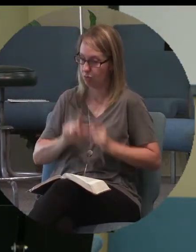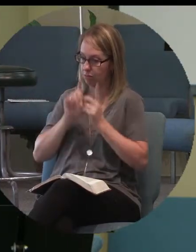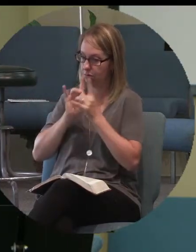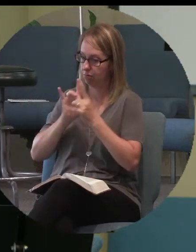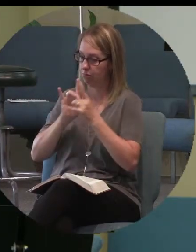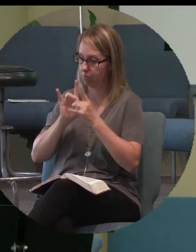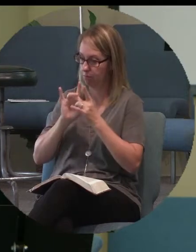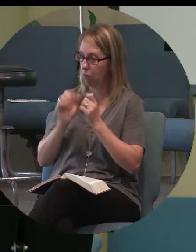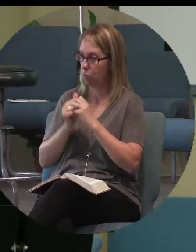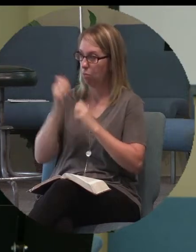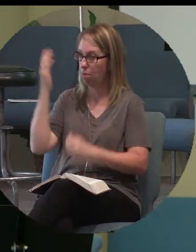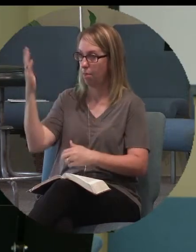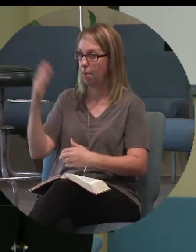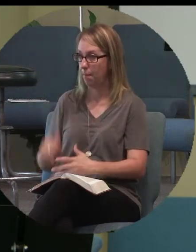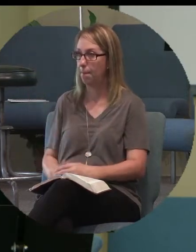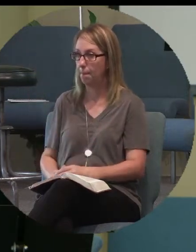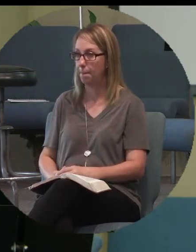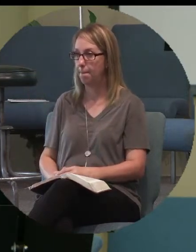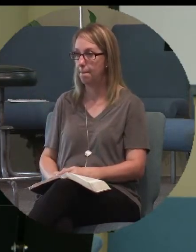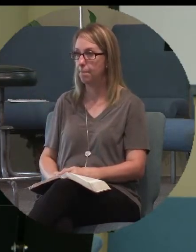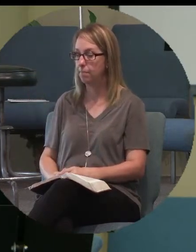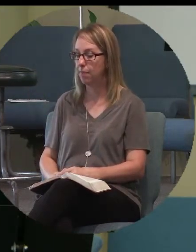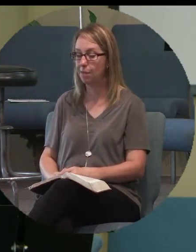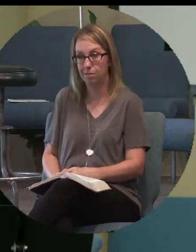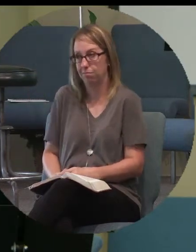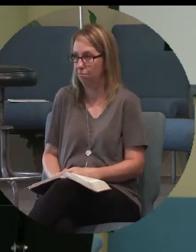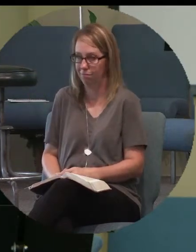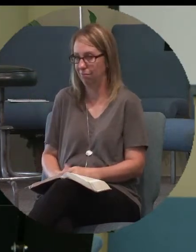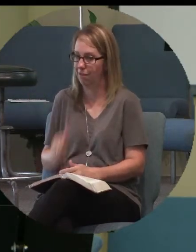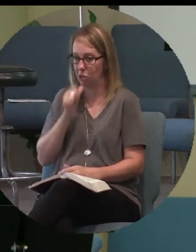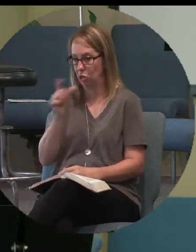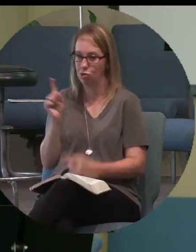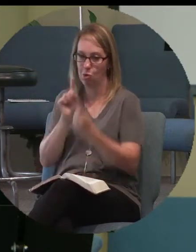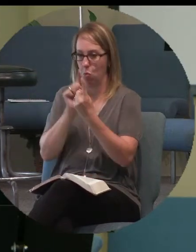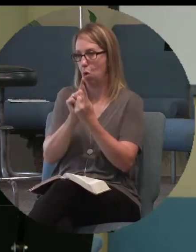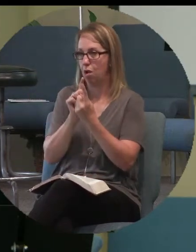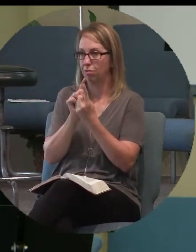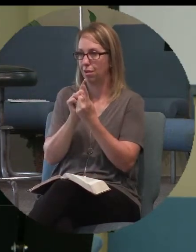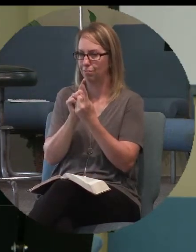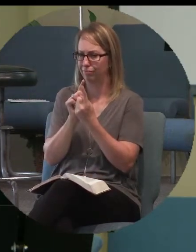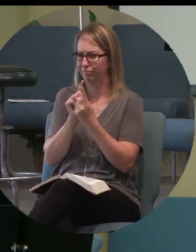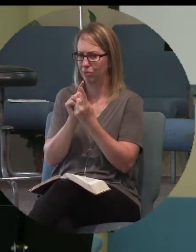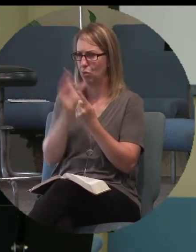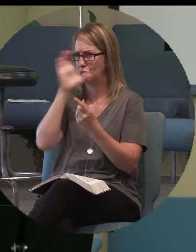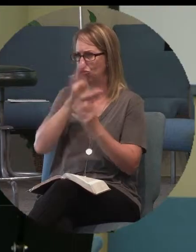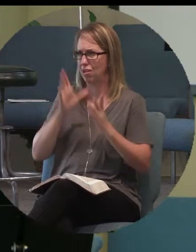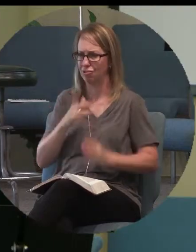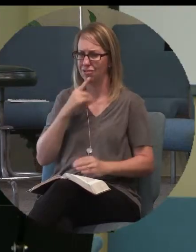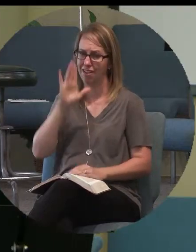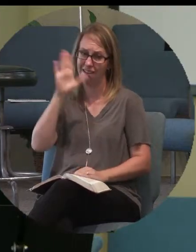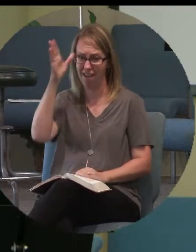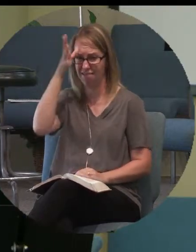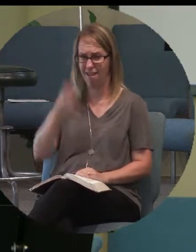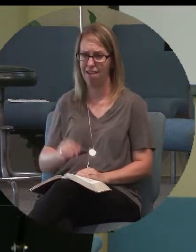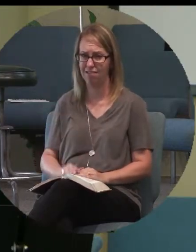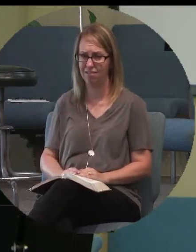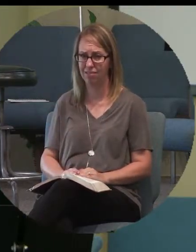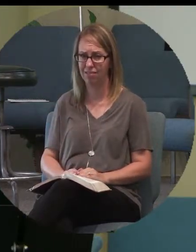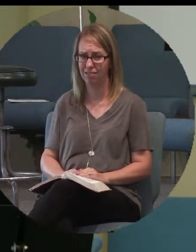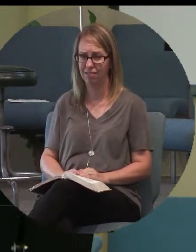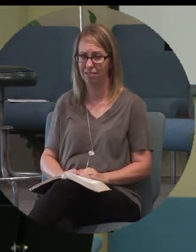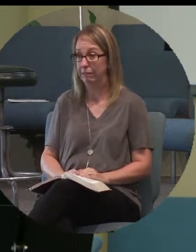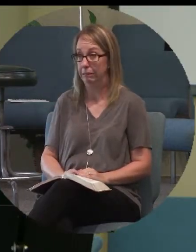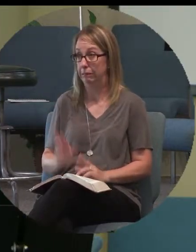with him. I mean, you don't just walk up to a stranger and go, hi, daddy. Do you? I hope not.